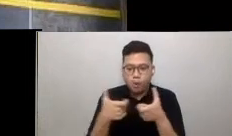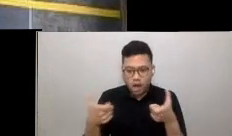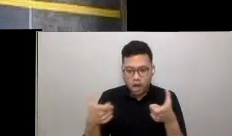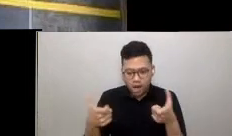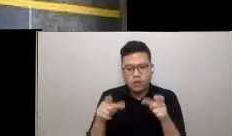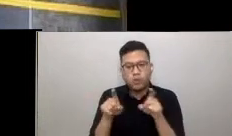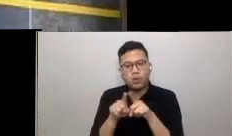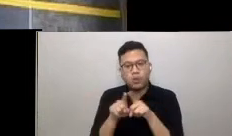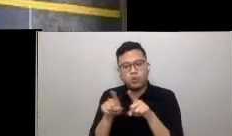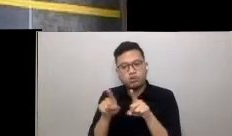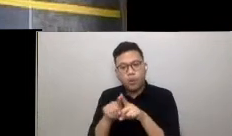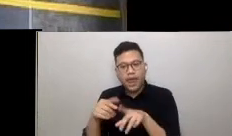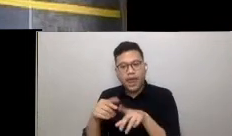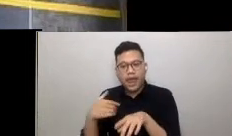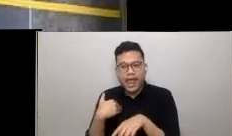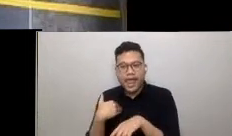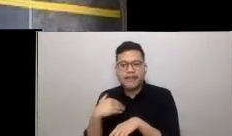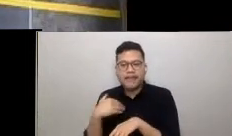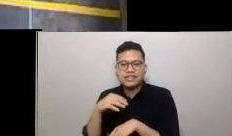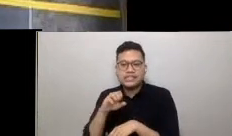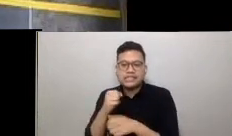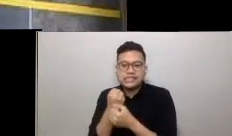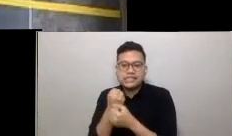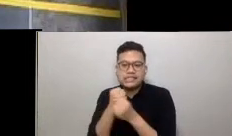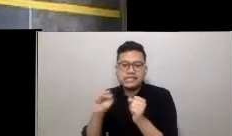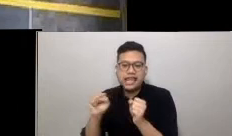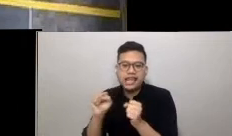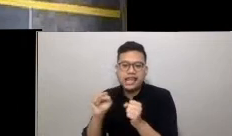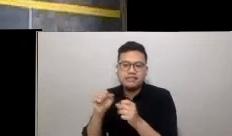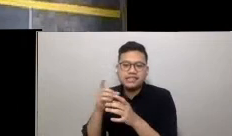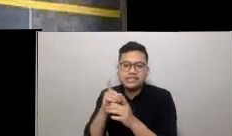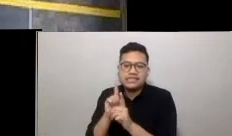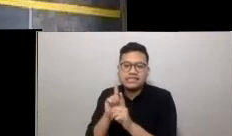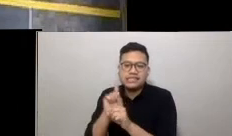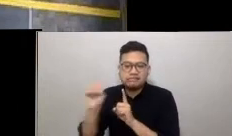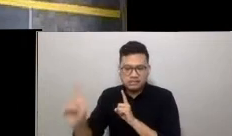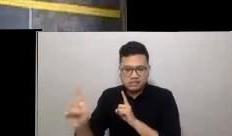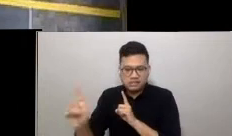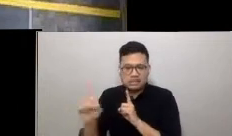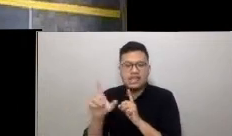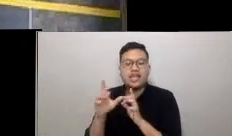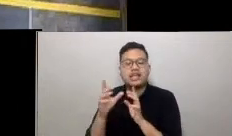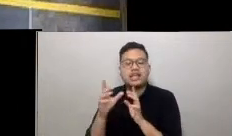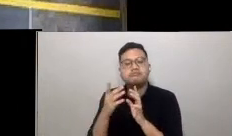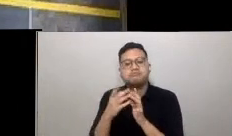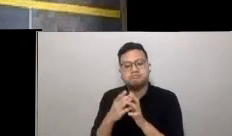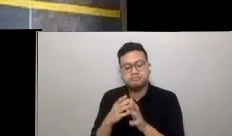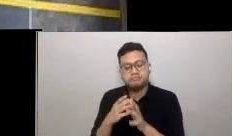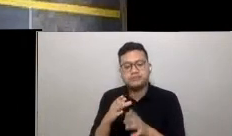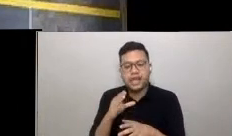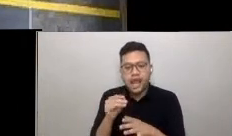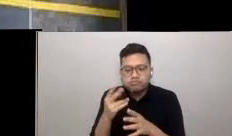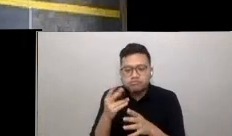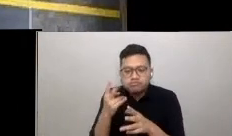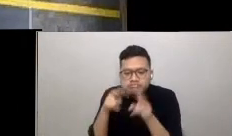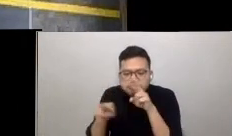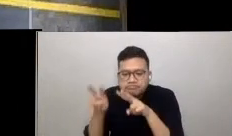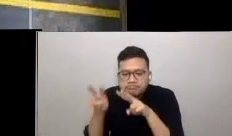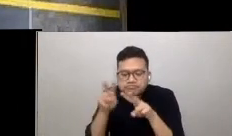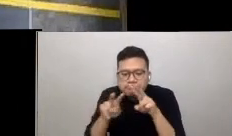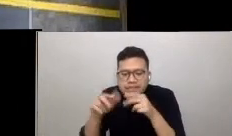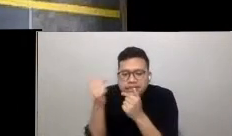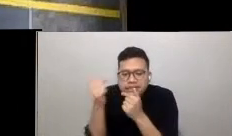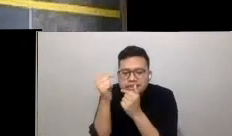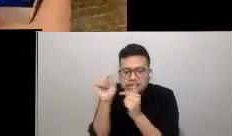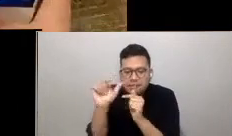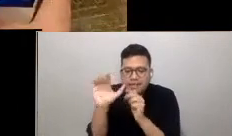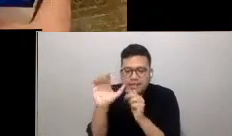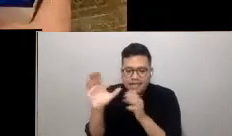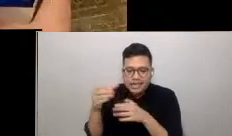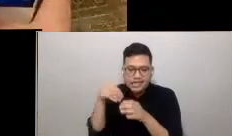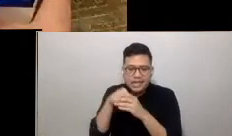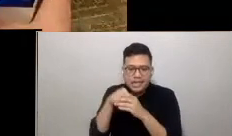digitally advanced contact tracing measures to successfully monitor and limit cases in the community.